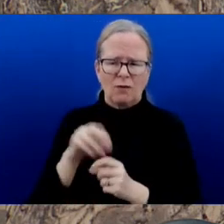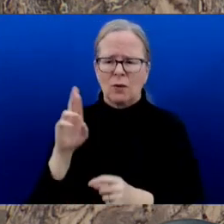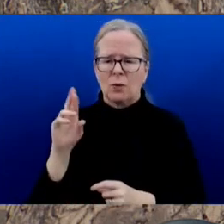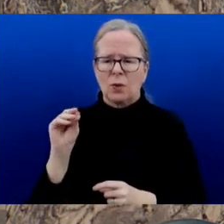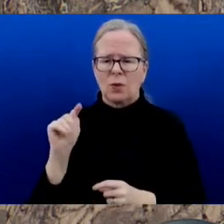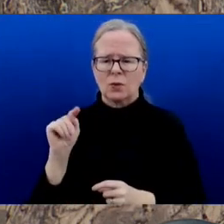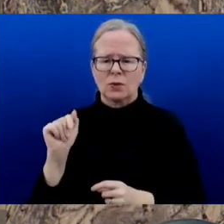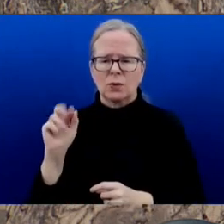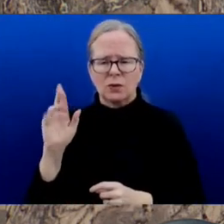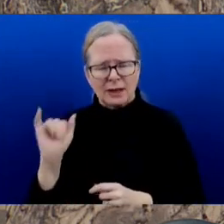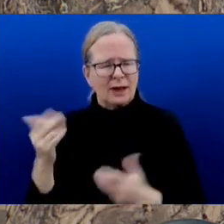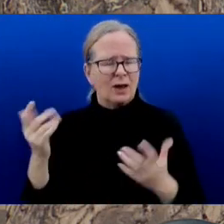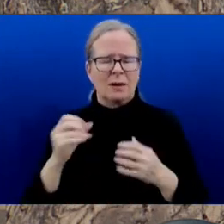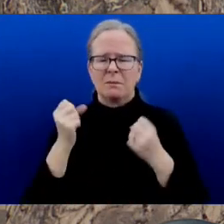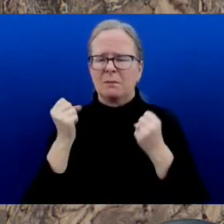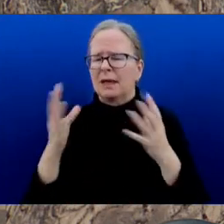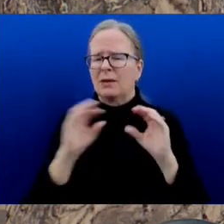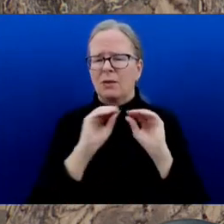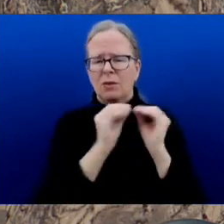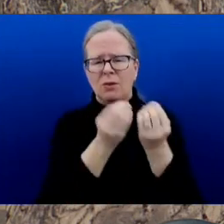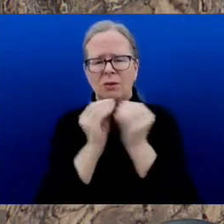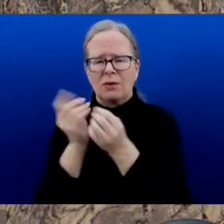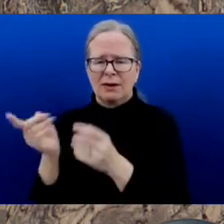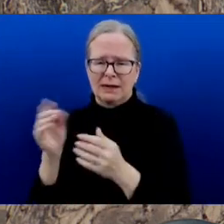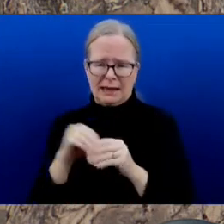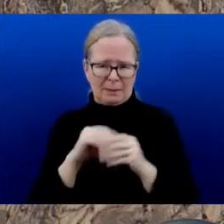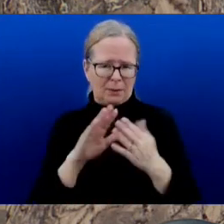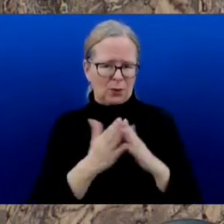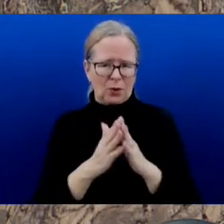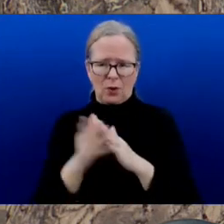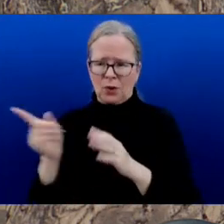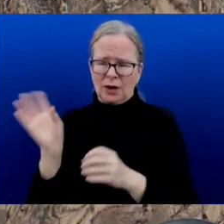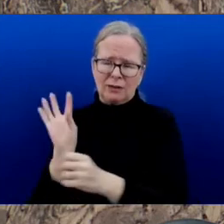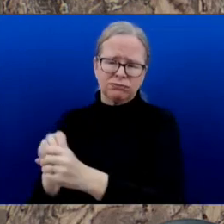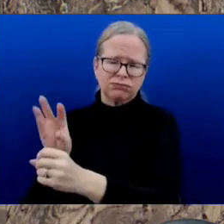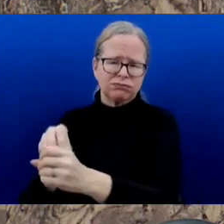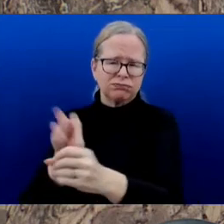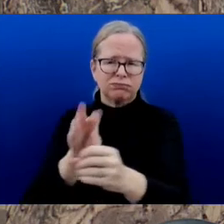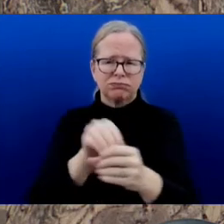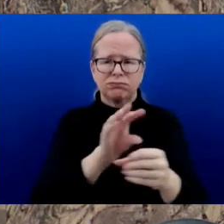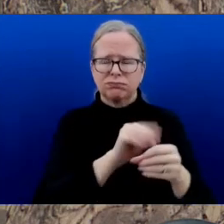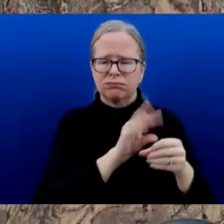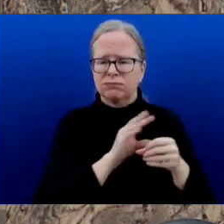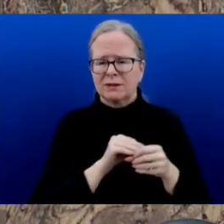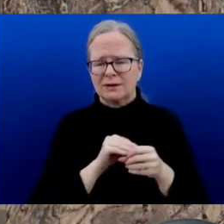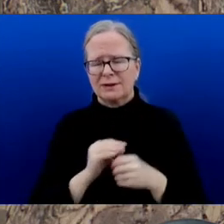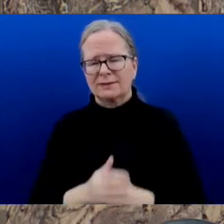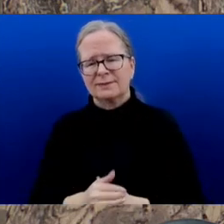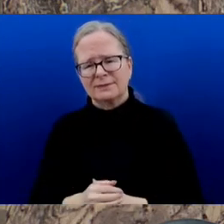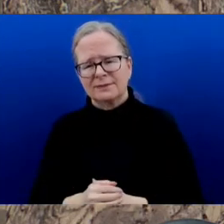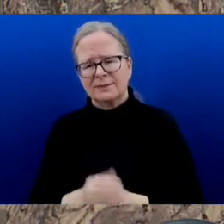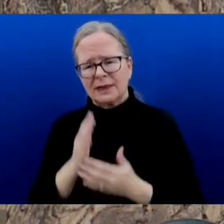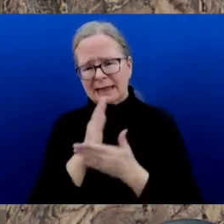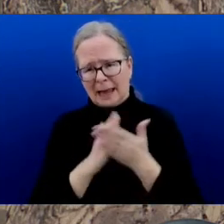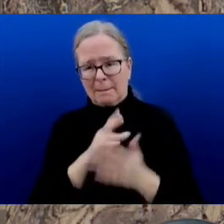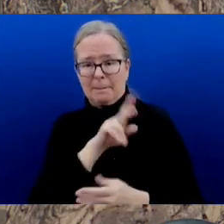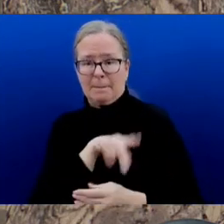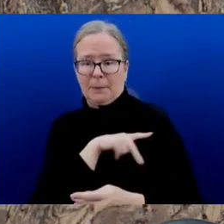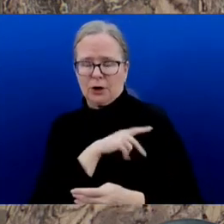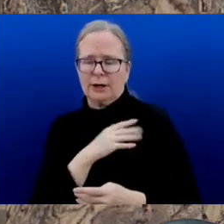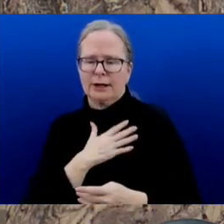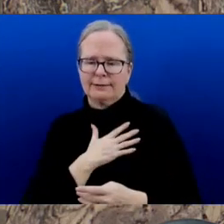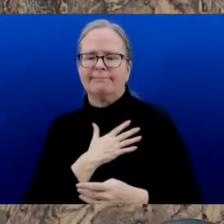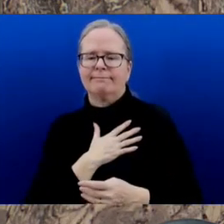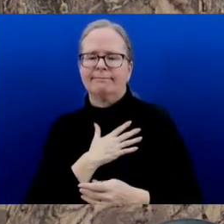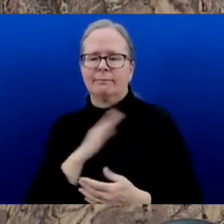George himself suffered some personal challenges. He lost his son in a tragic death. And he cared